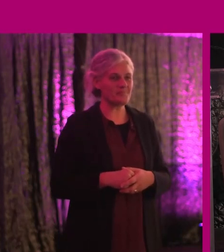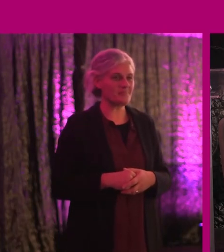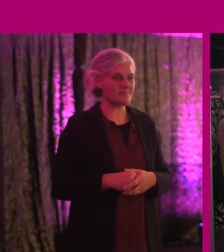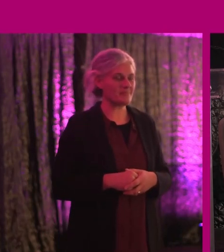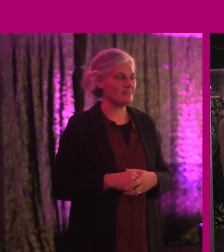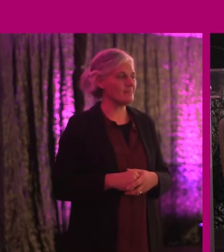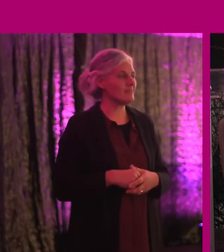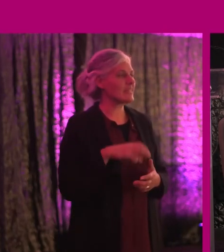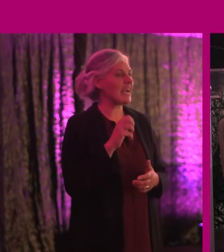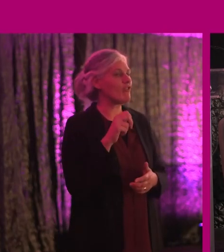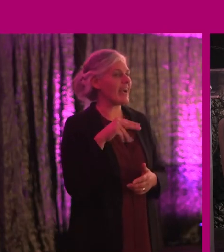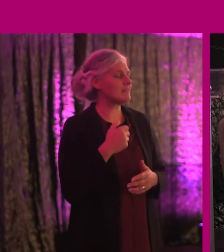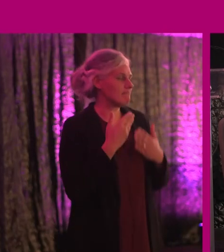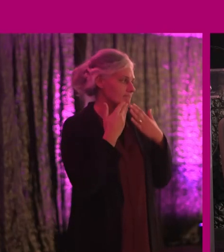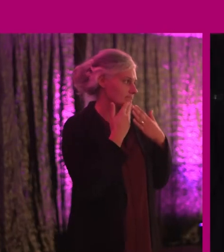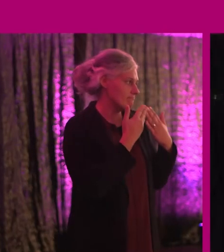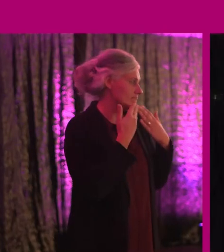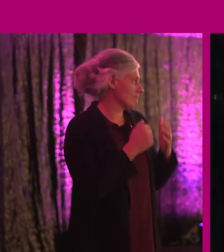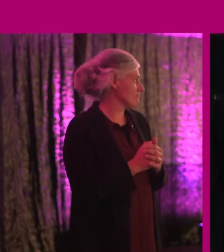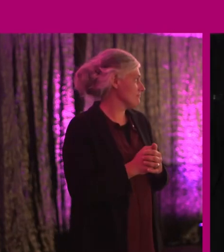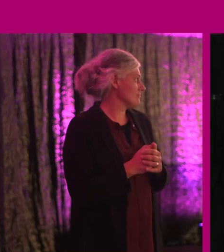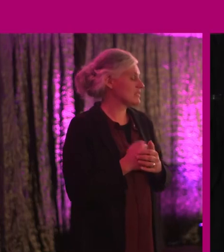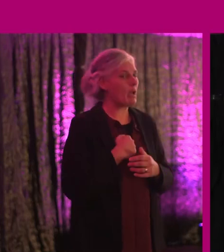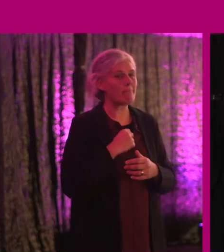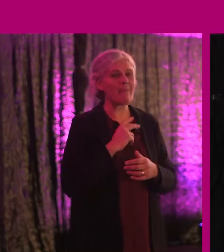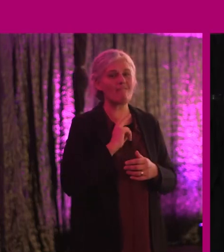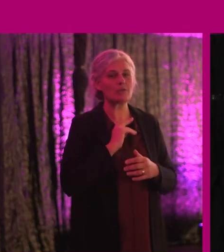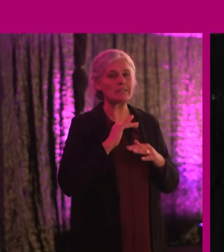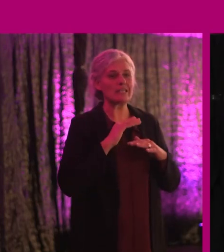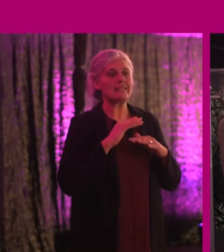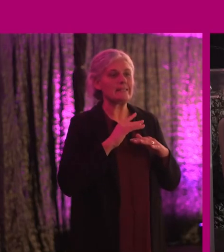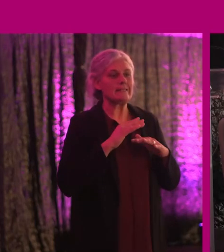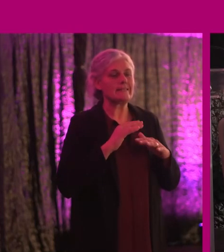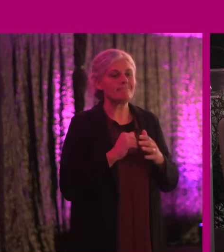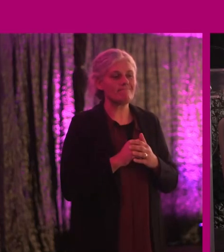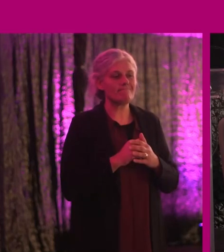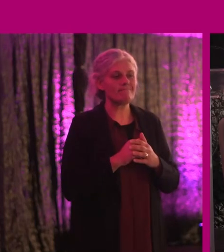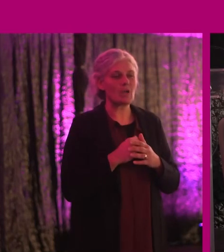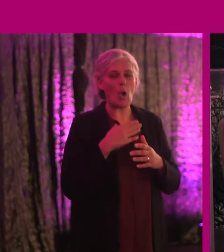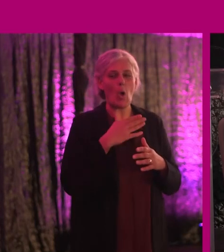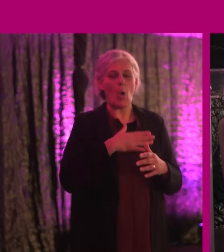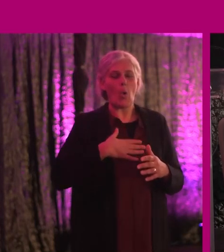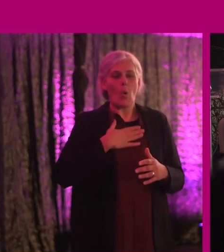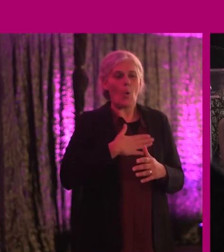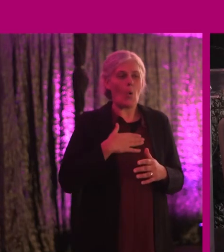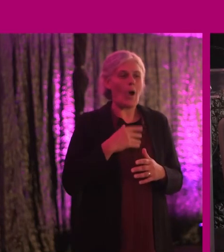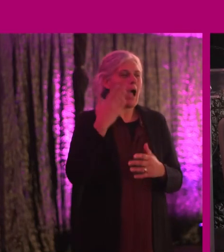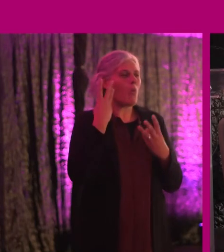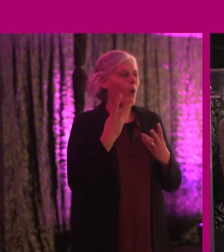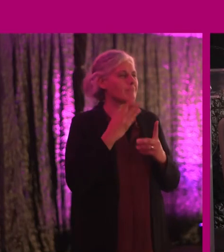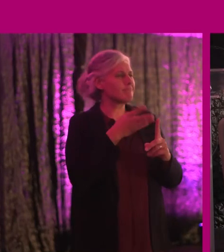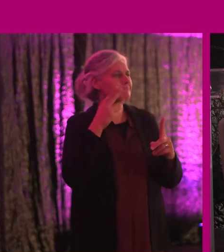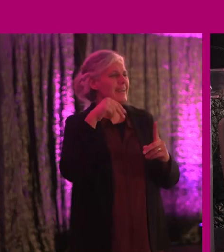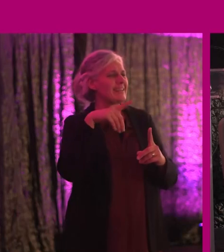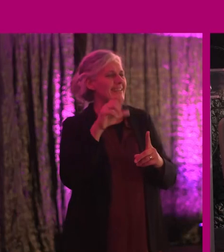Caroline, thank you for that. My voice is shaking. Yeah. It feels like I've come full circle. I just want to acknowledge everything in the